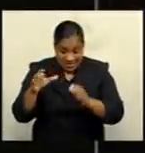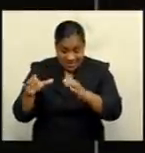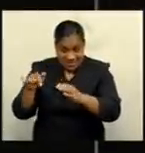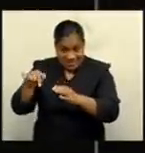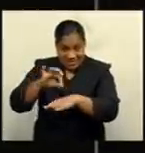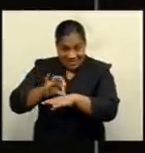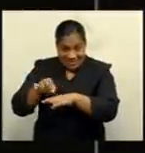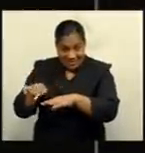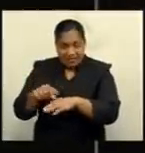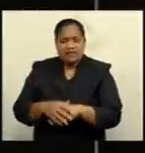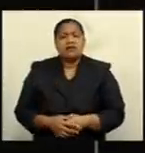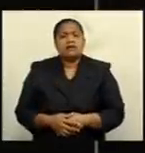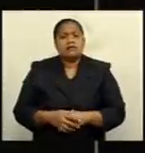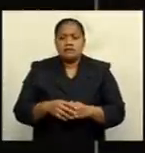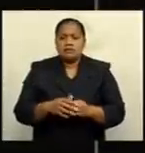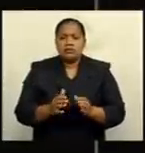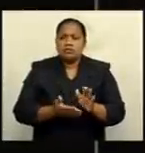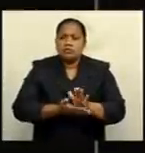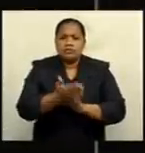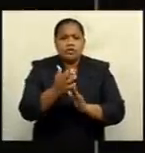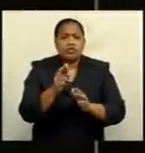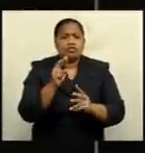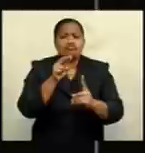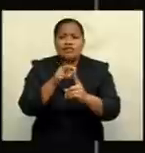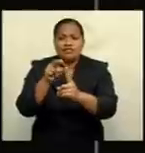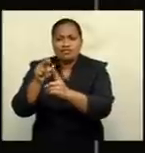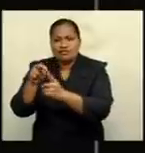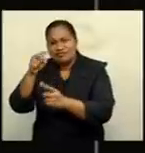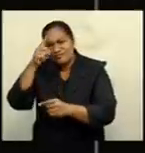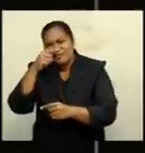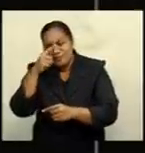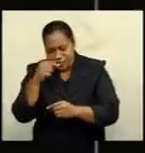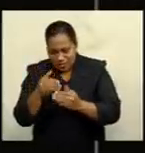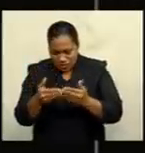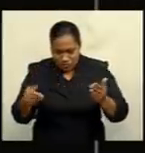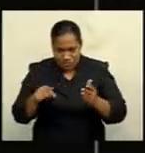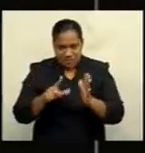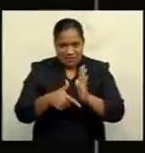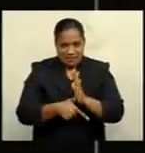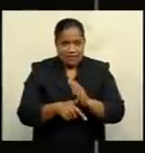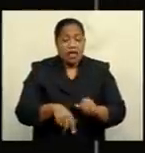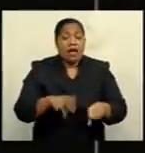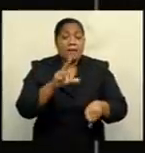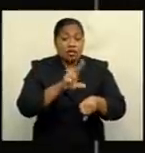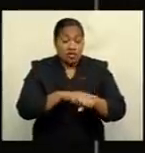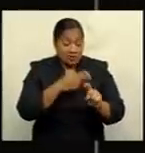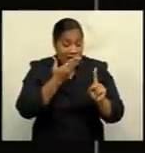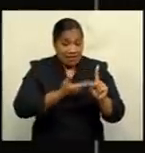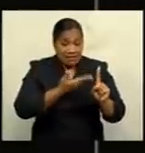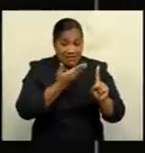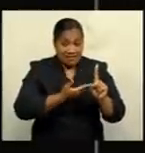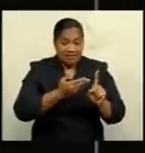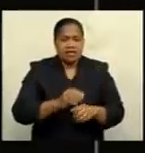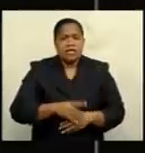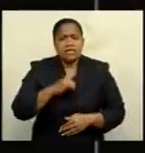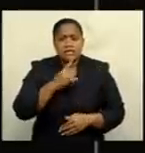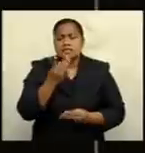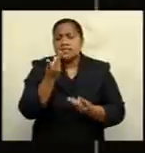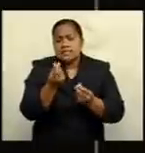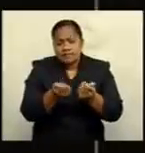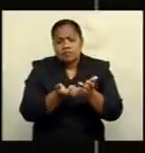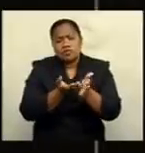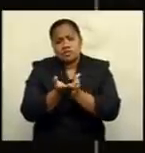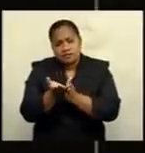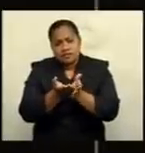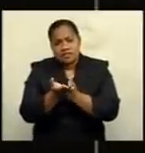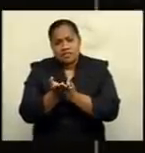services to reach patients during this pandemic. Consultant ophthalmologist Dr. Luisa Dicamatana says some services have had